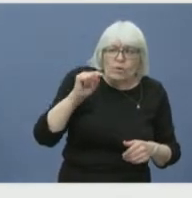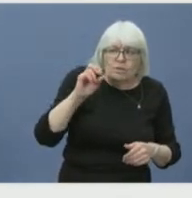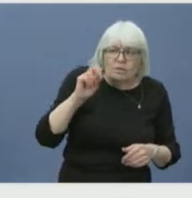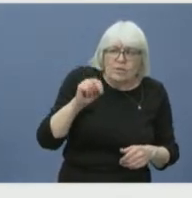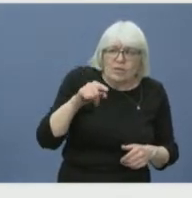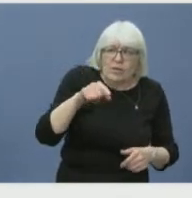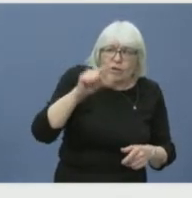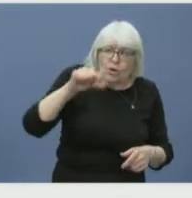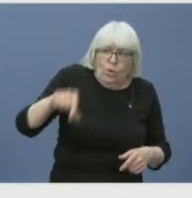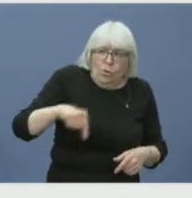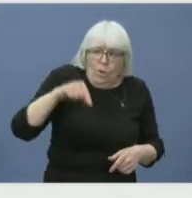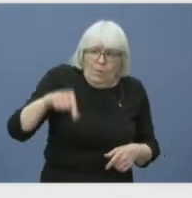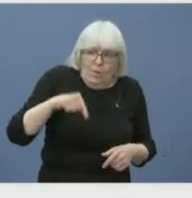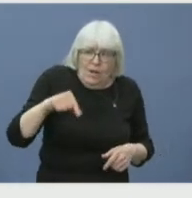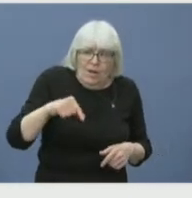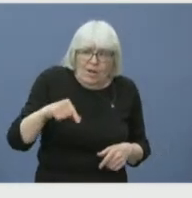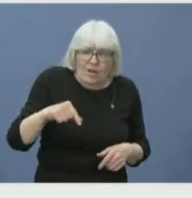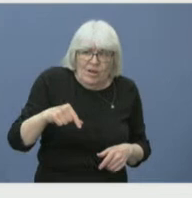from Nova Scotia?